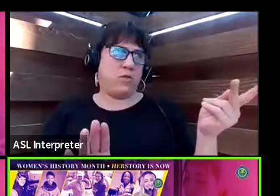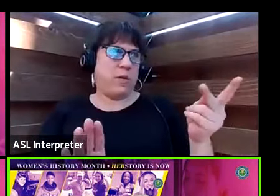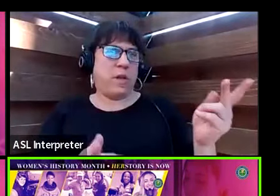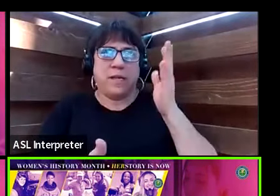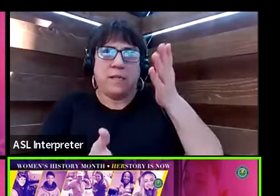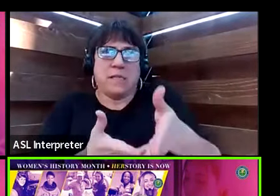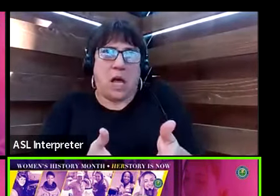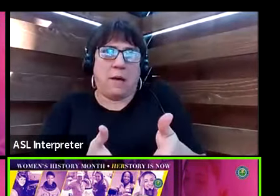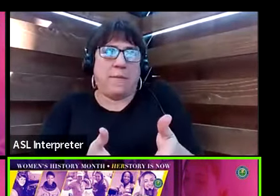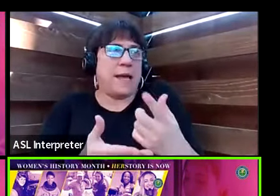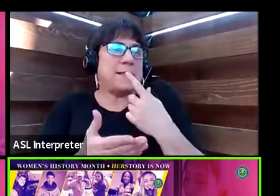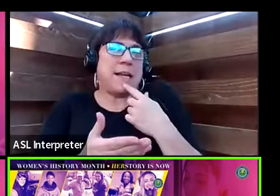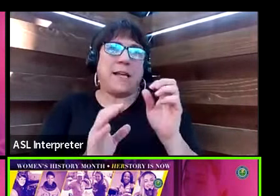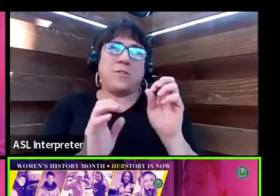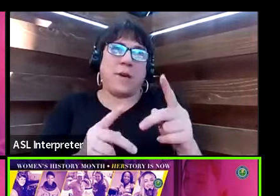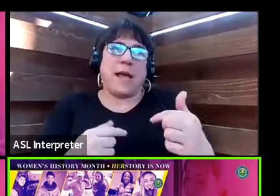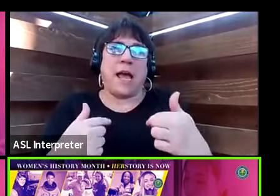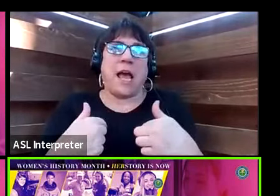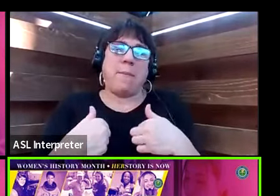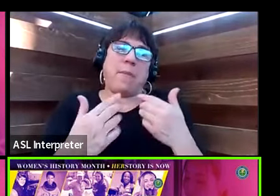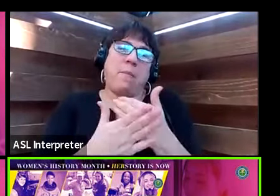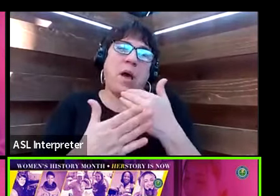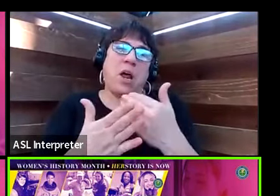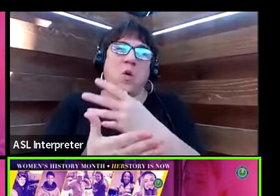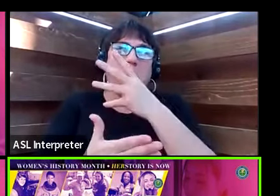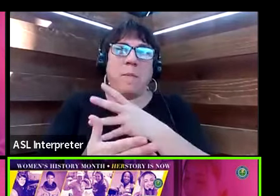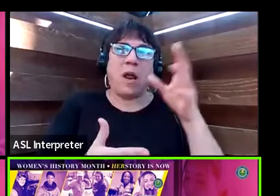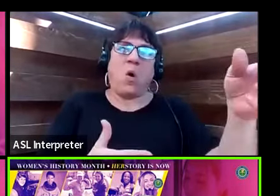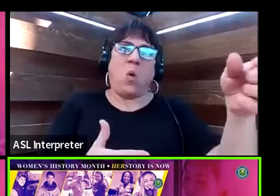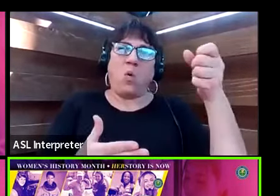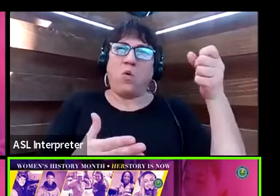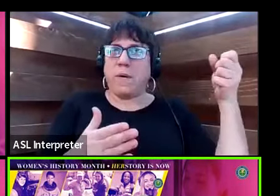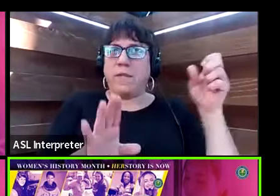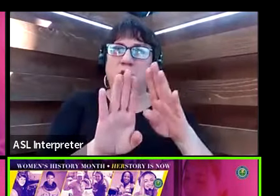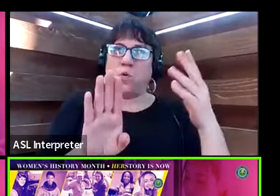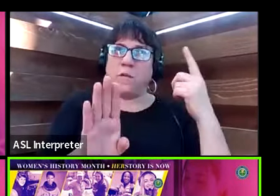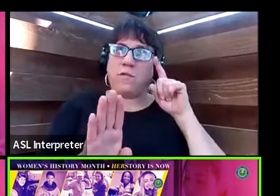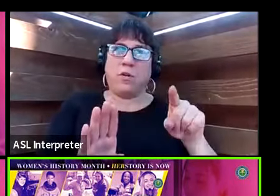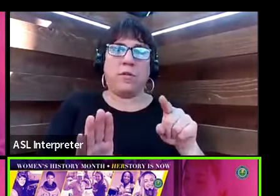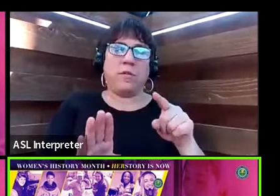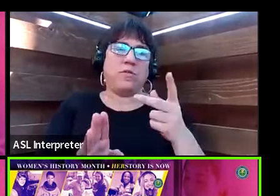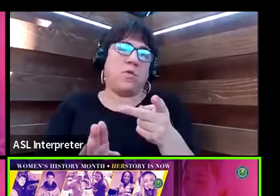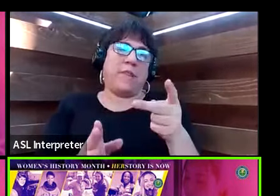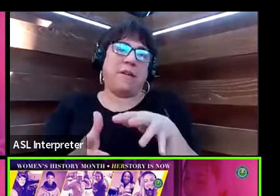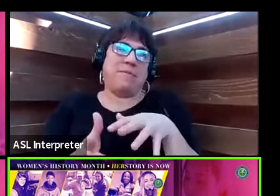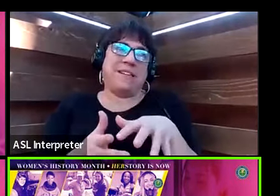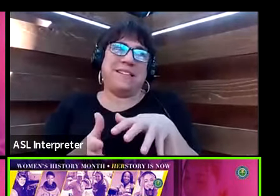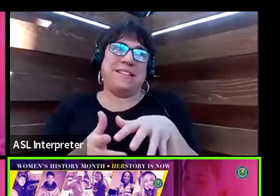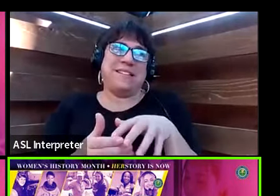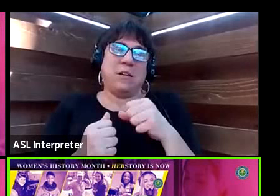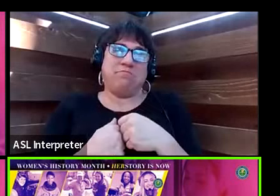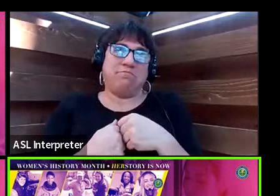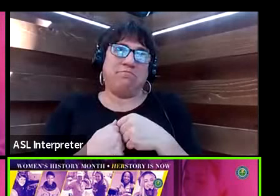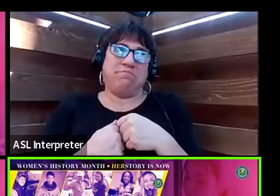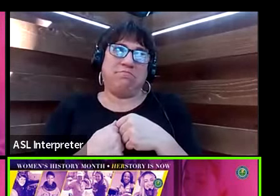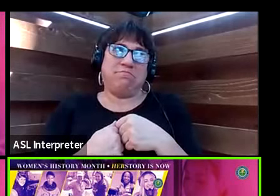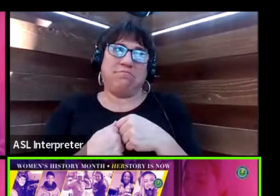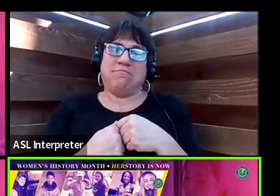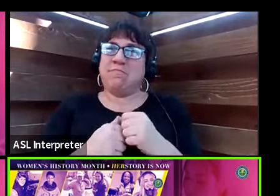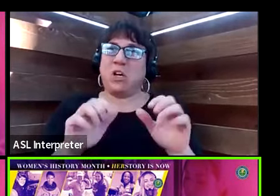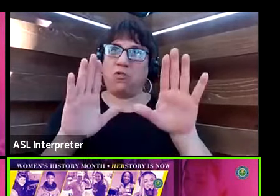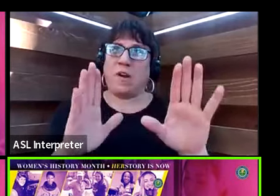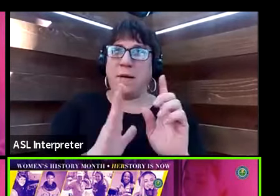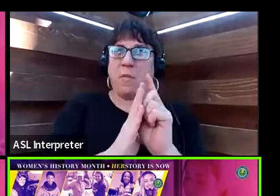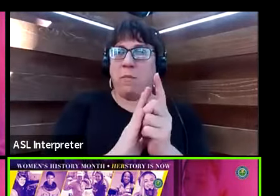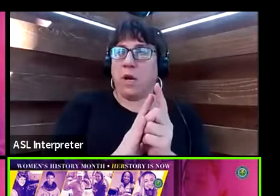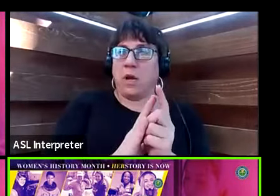stopped. I said, it's okay, I'm a modern woman. I'm going to hold the door for you. And they both kind of giggled nervously. And it was this great moment